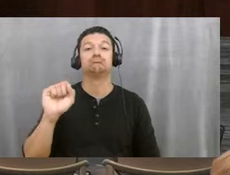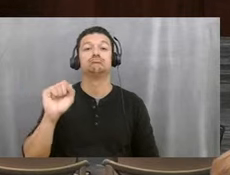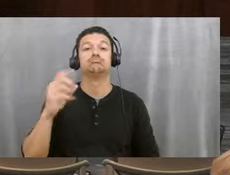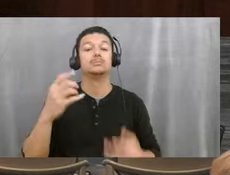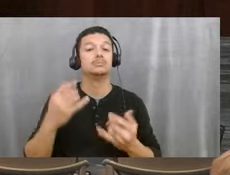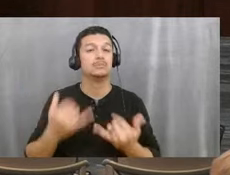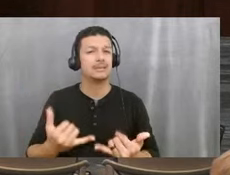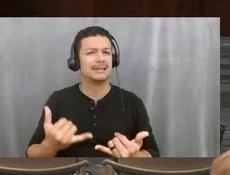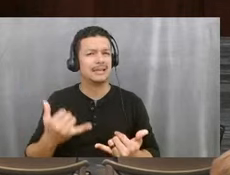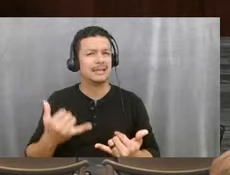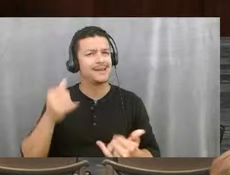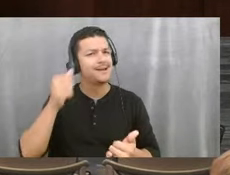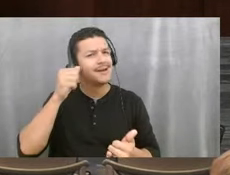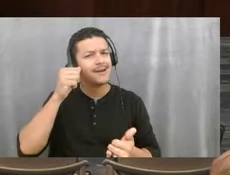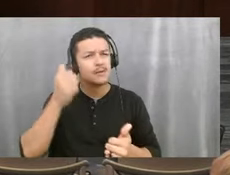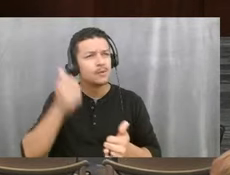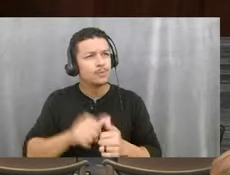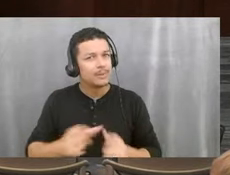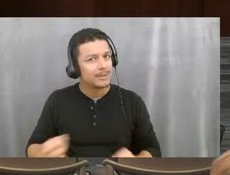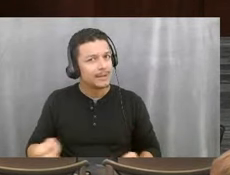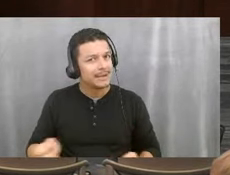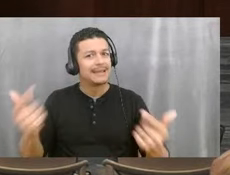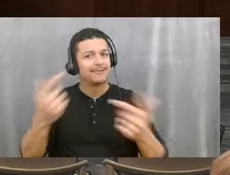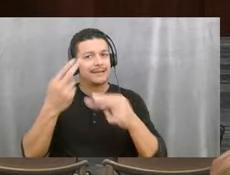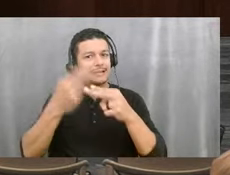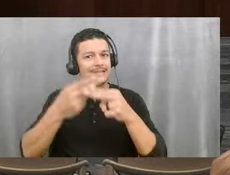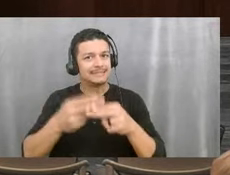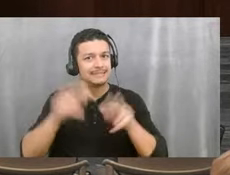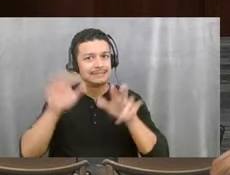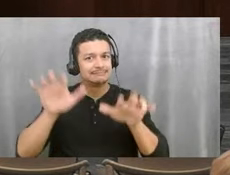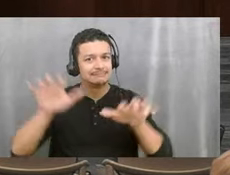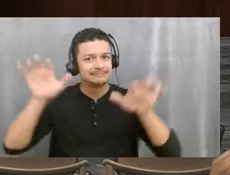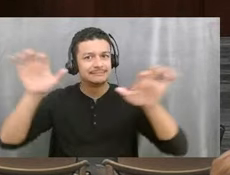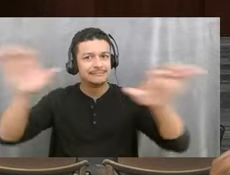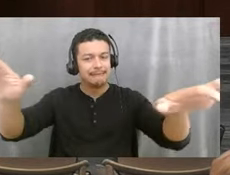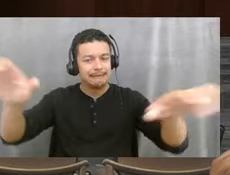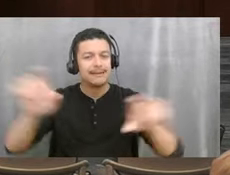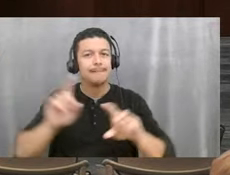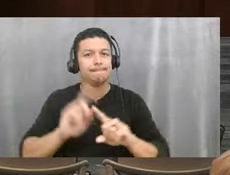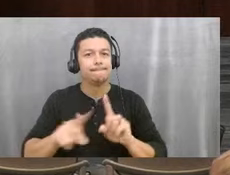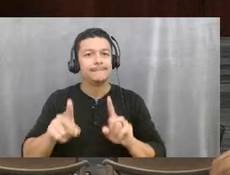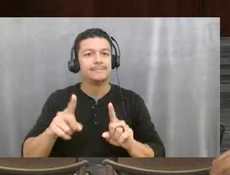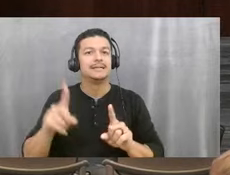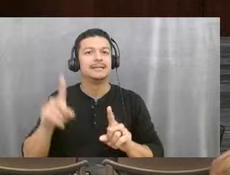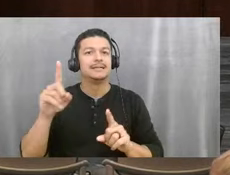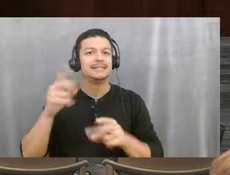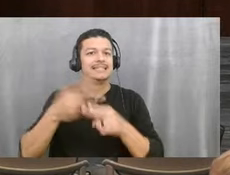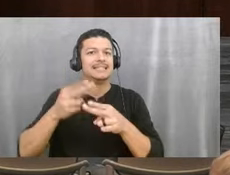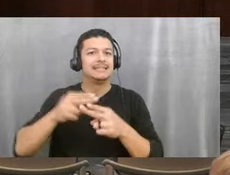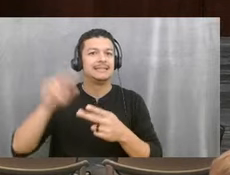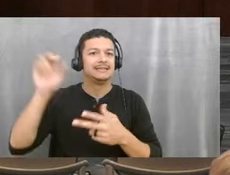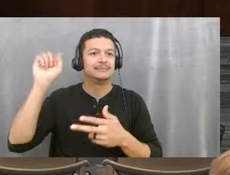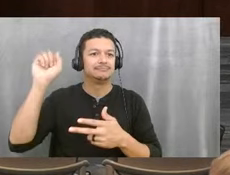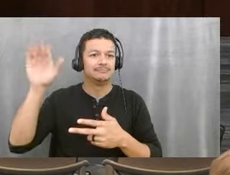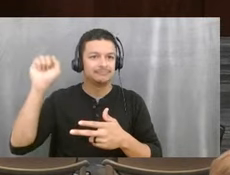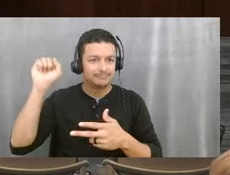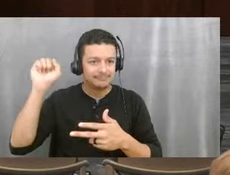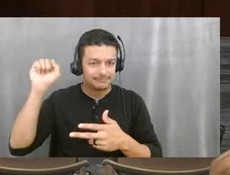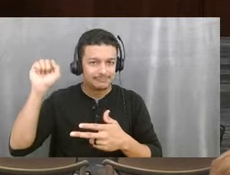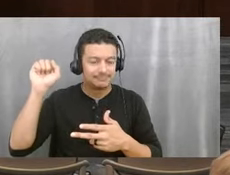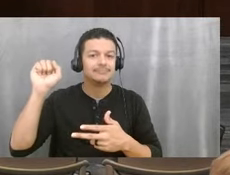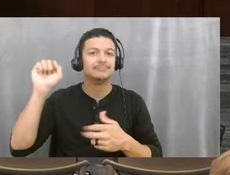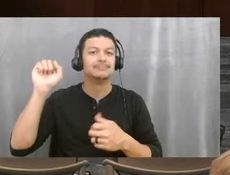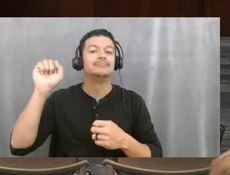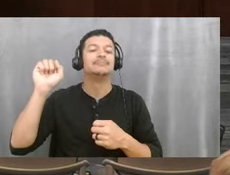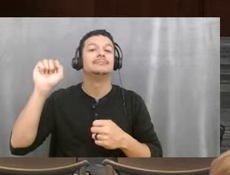not remember everyone's name. They are in the audience. But they will state their names for sure in a moment. I